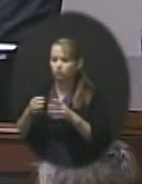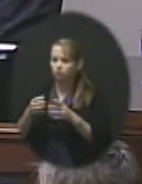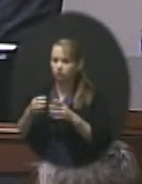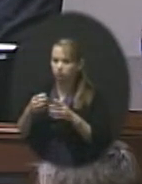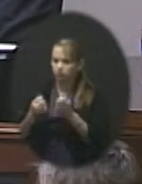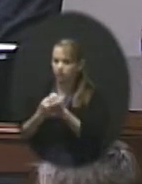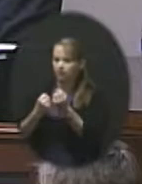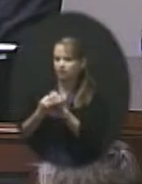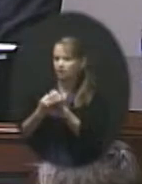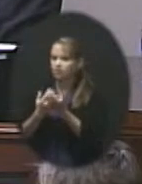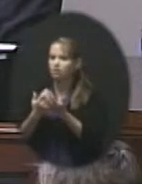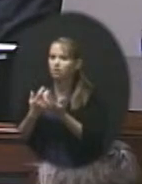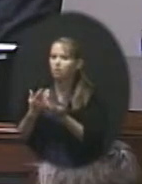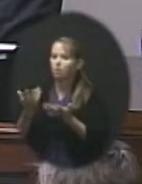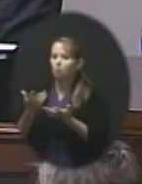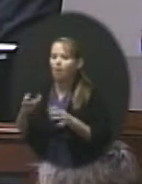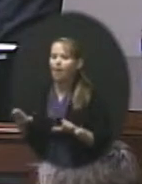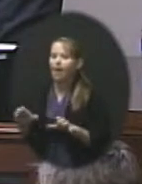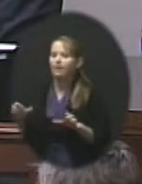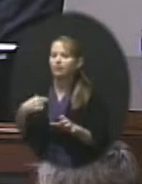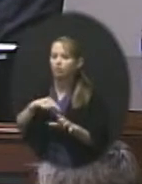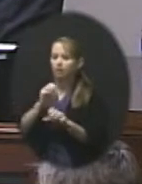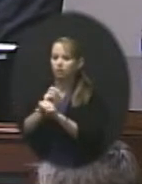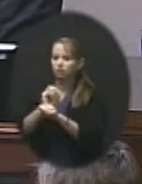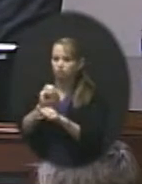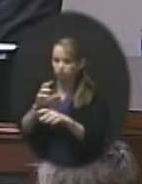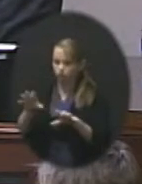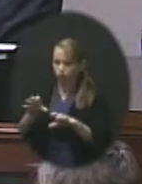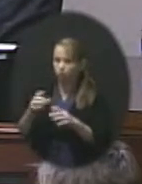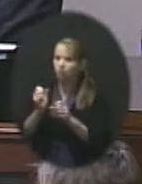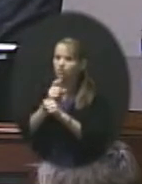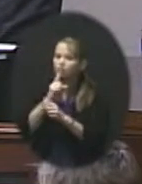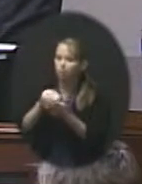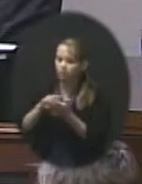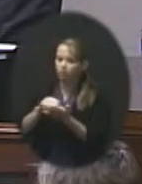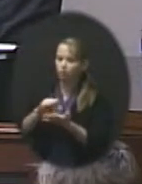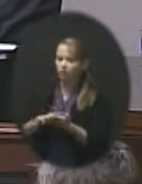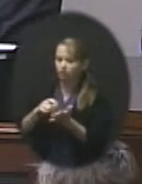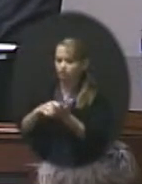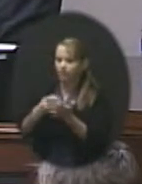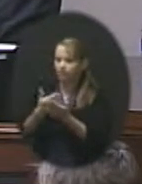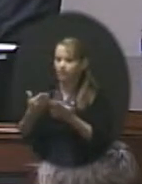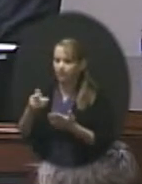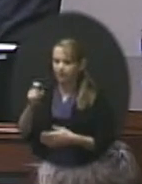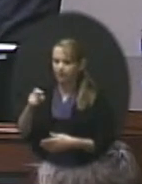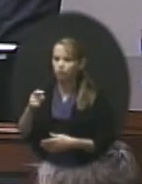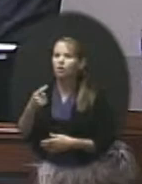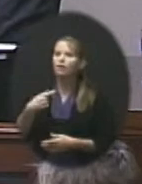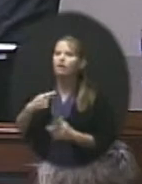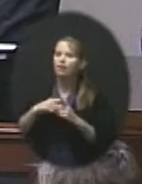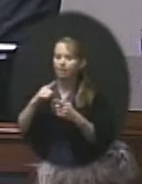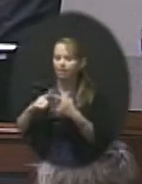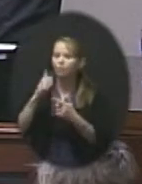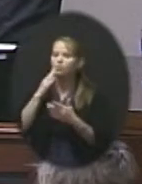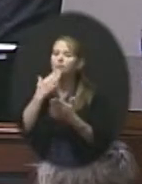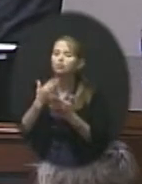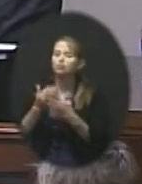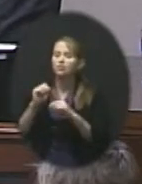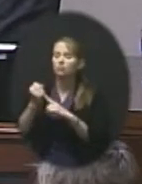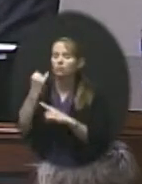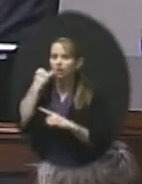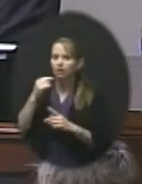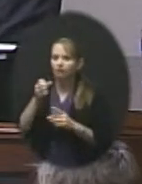we have paperwork in place and we've recorded the necessary things that need to be recorded so we can be in a good situation in a hearing or an appeal.